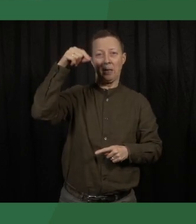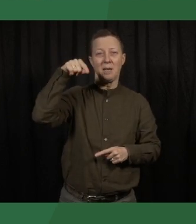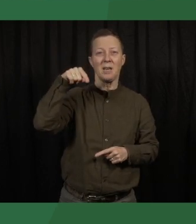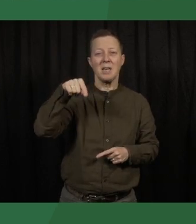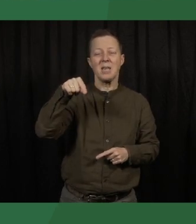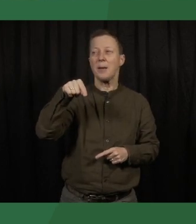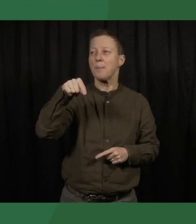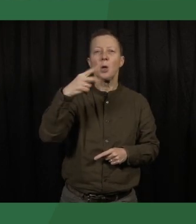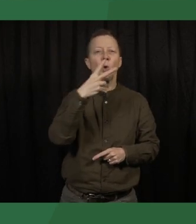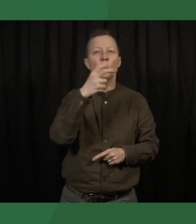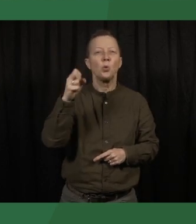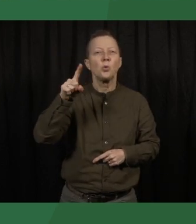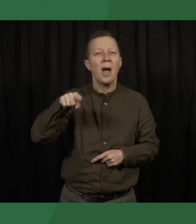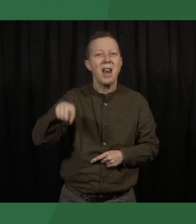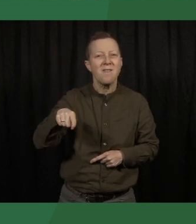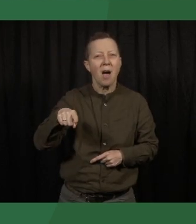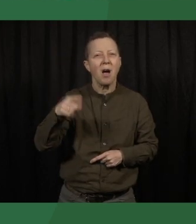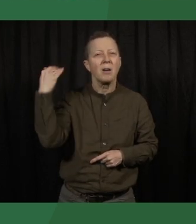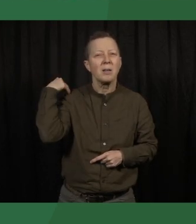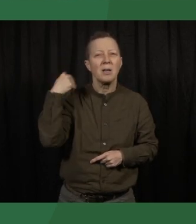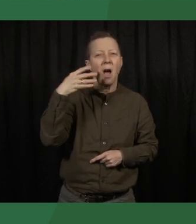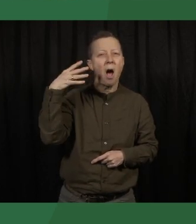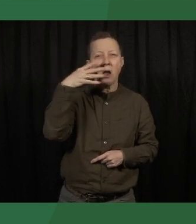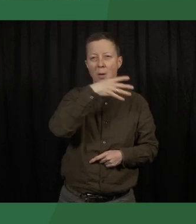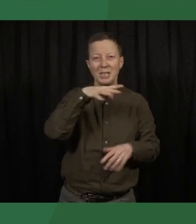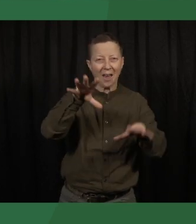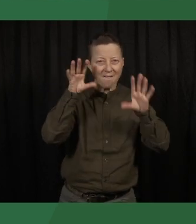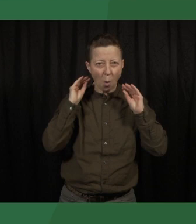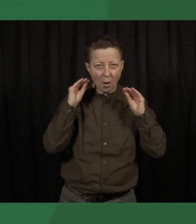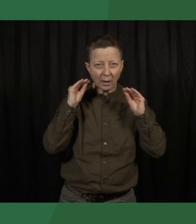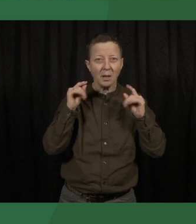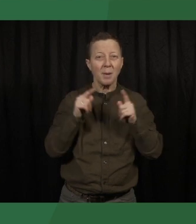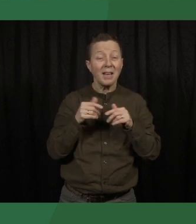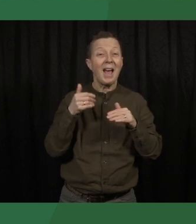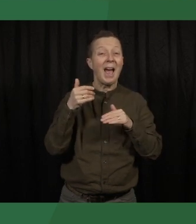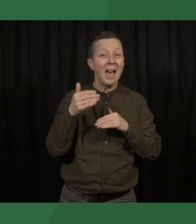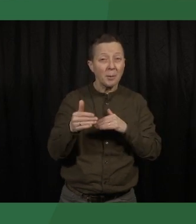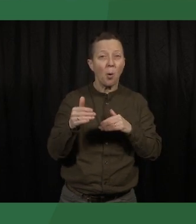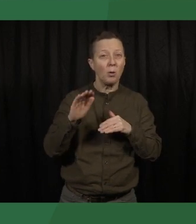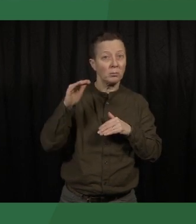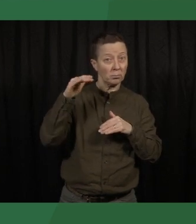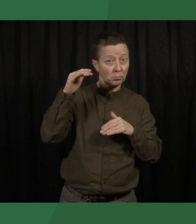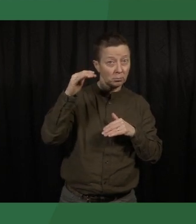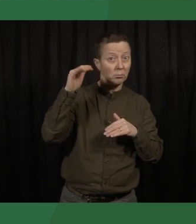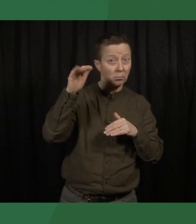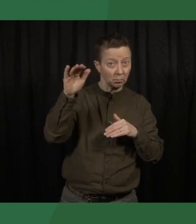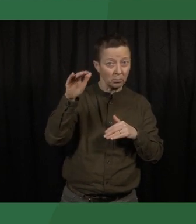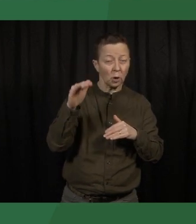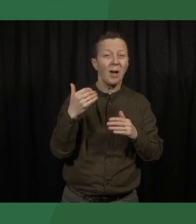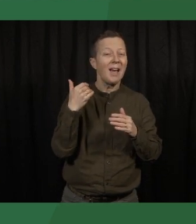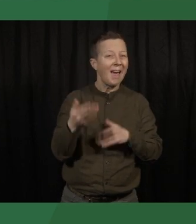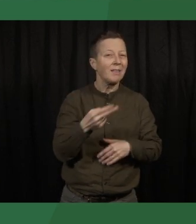2011 during the Arab Spring, but continued afterwards at higher levels. Since